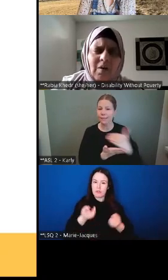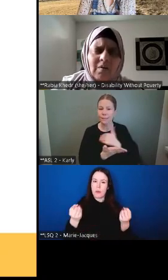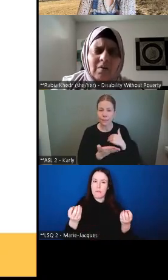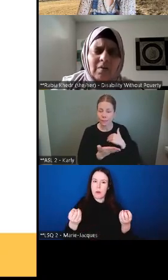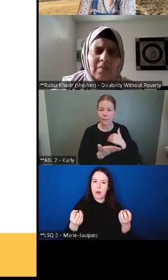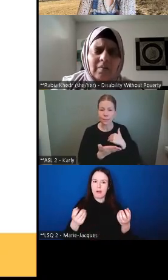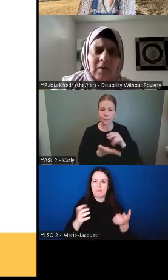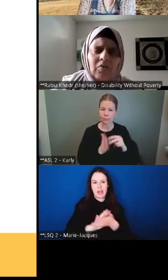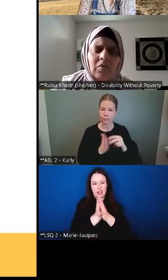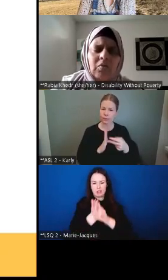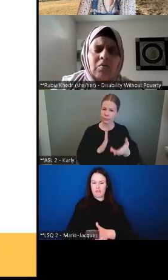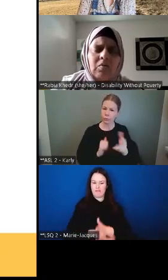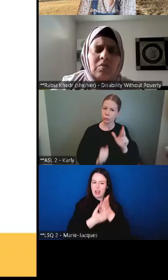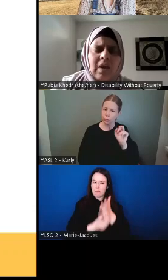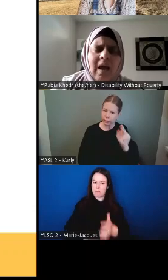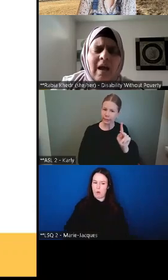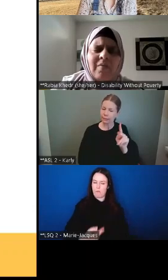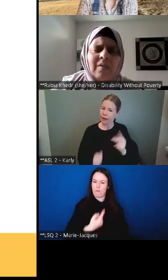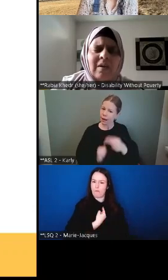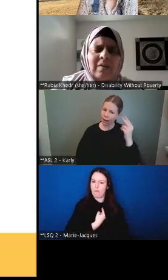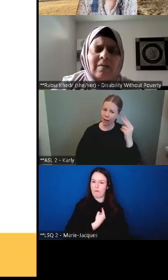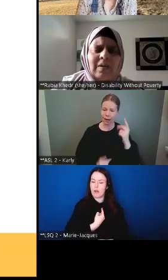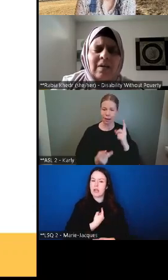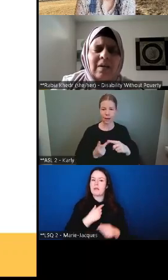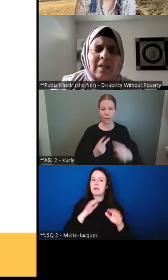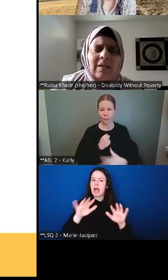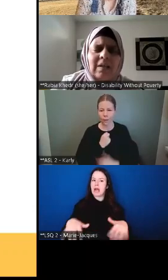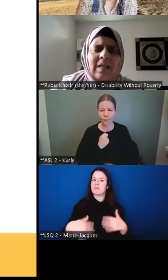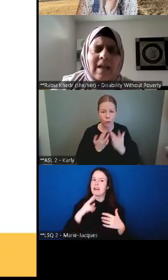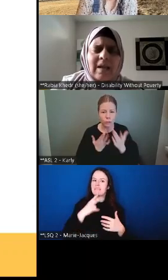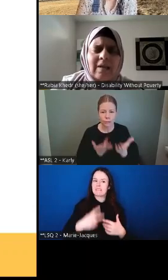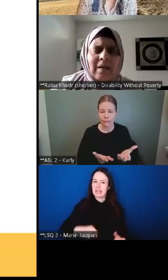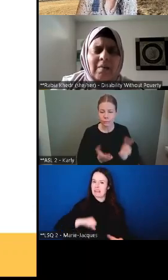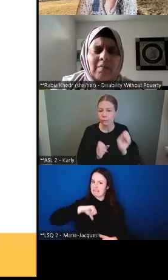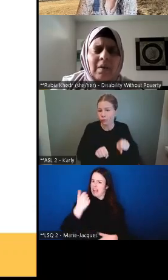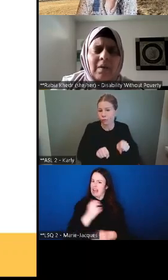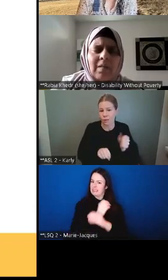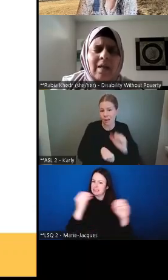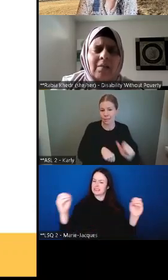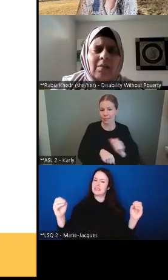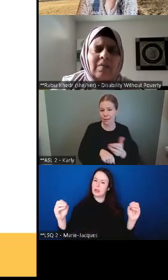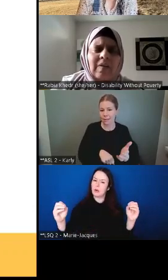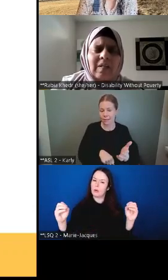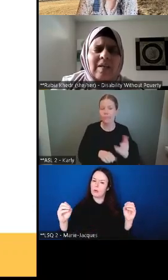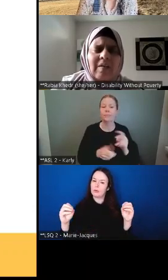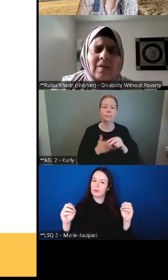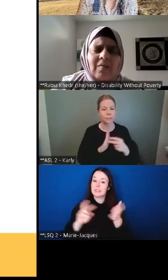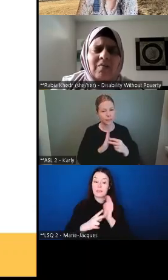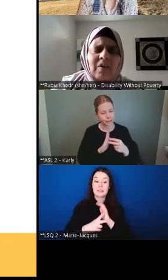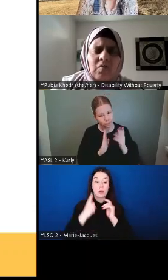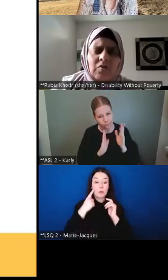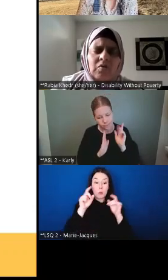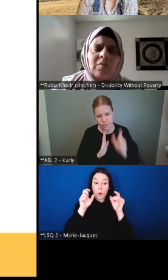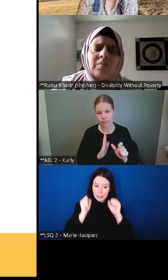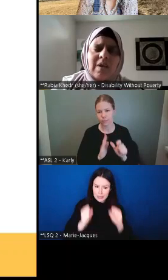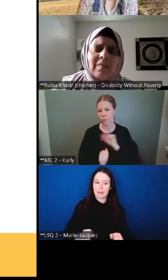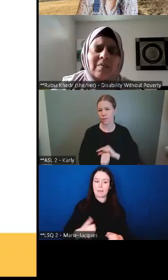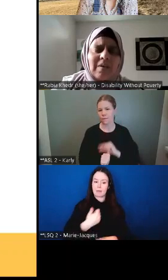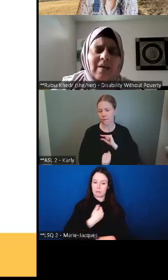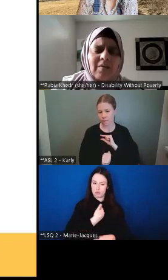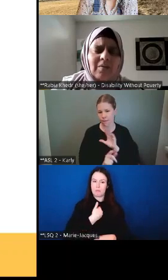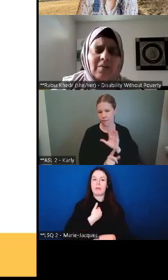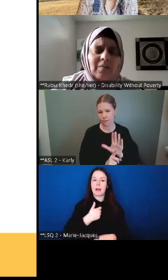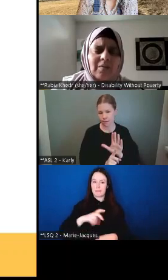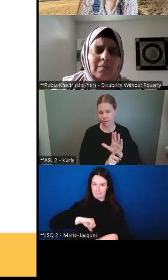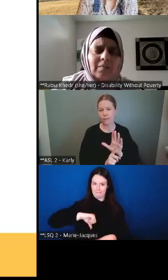that they want. So in order to have the dignity, they need that income that looks at their individual circumstance